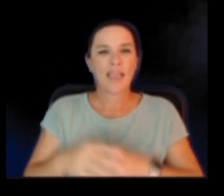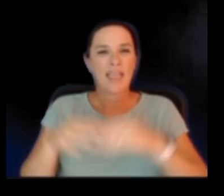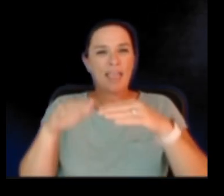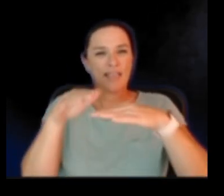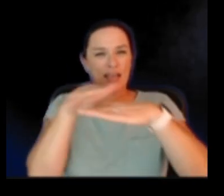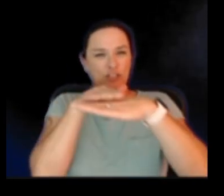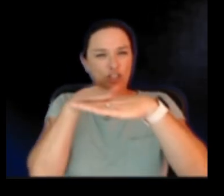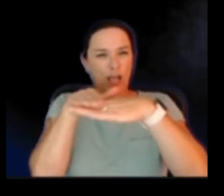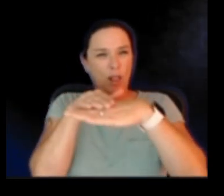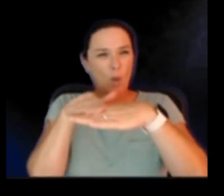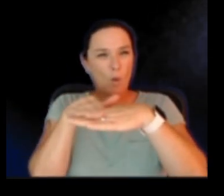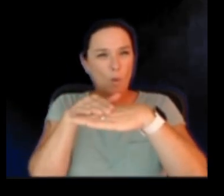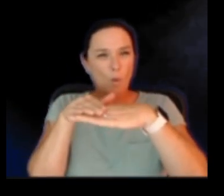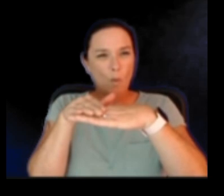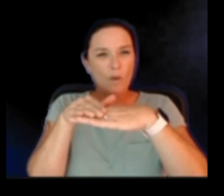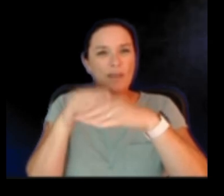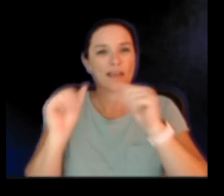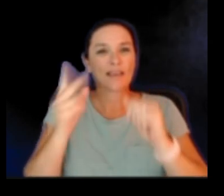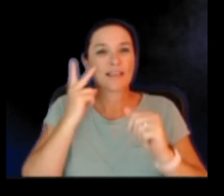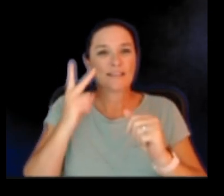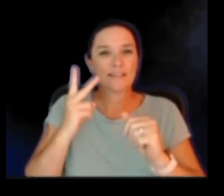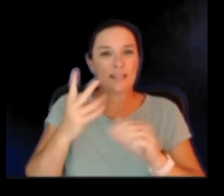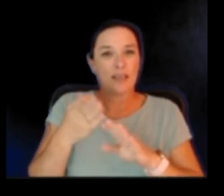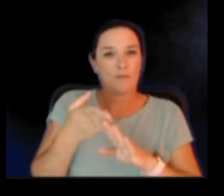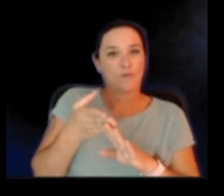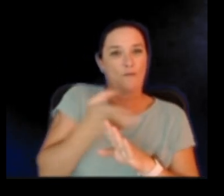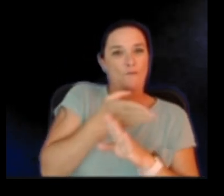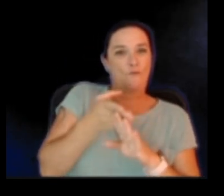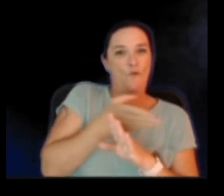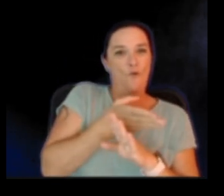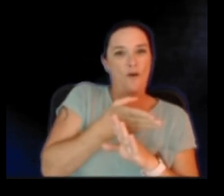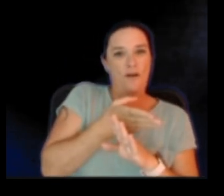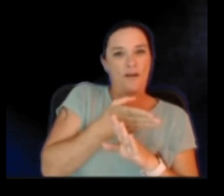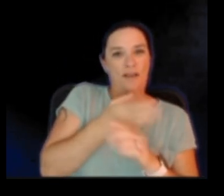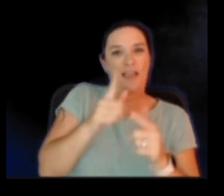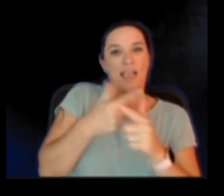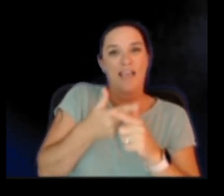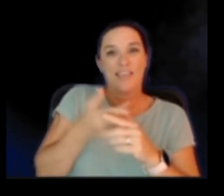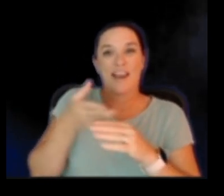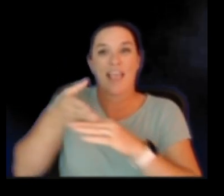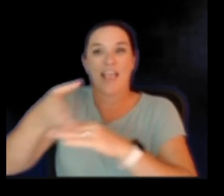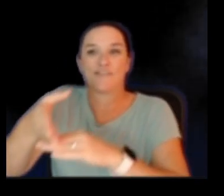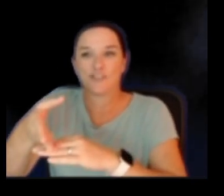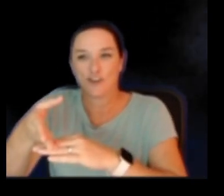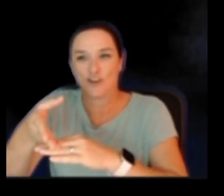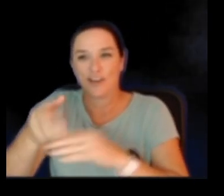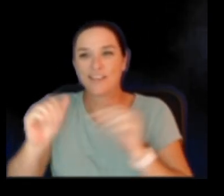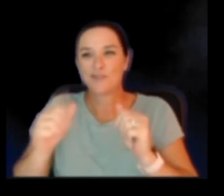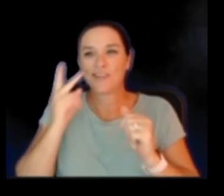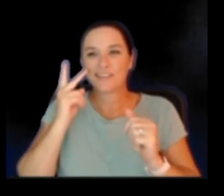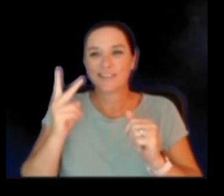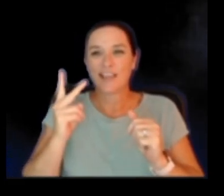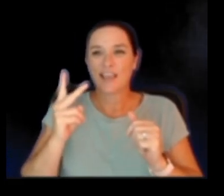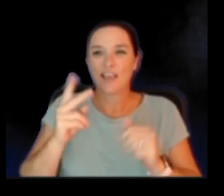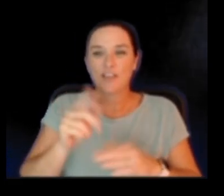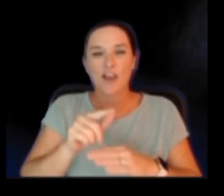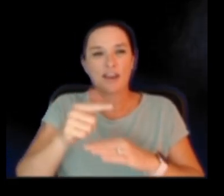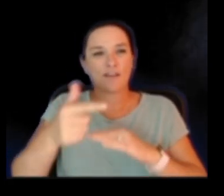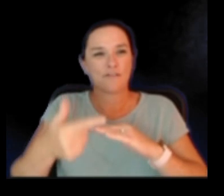were shallow earthquakes in the South Caldera prior to that. And then following that, and you can see here they're a little bit alternating